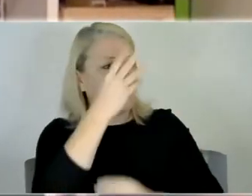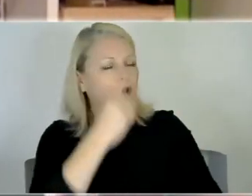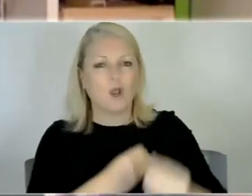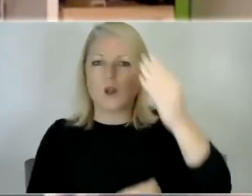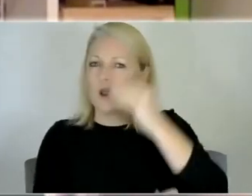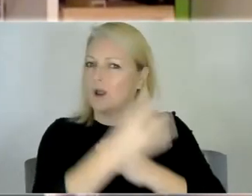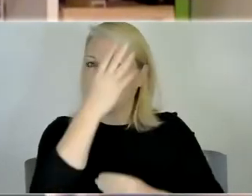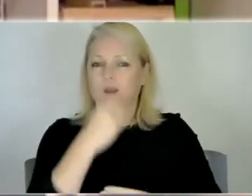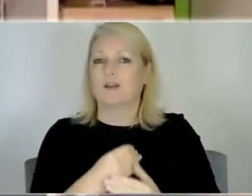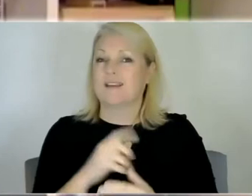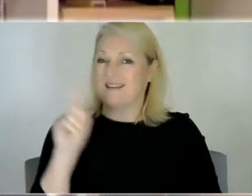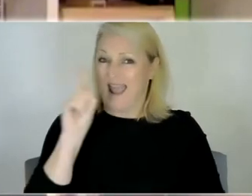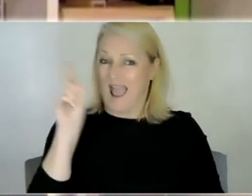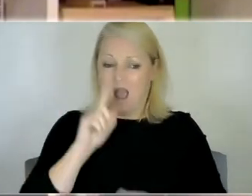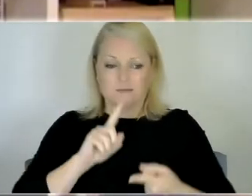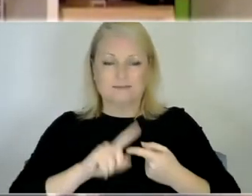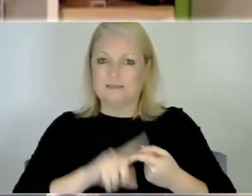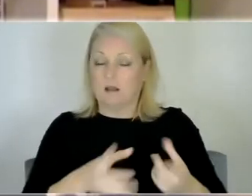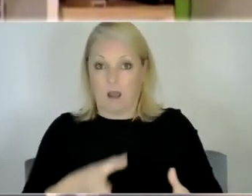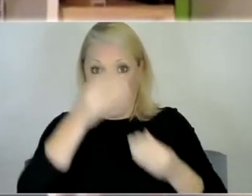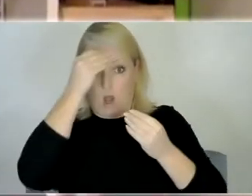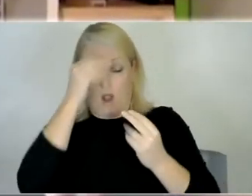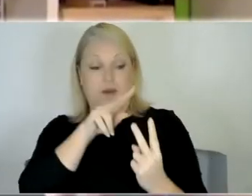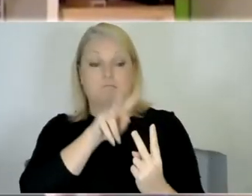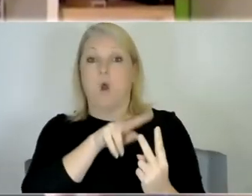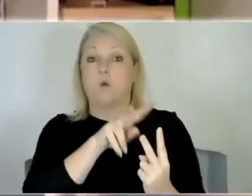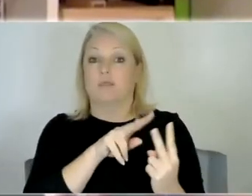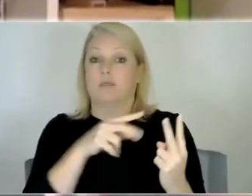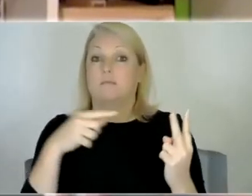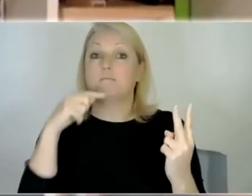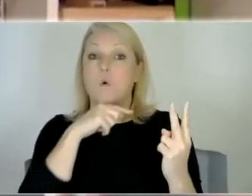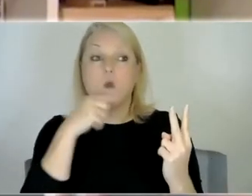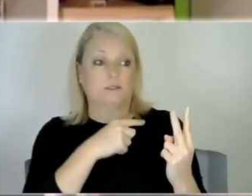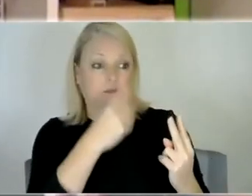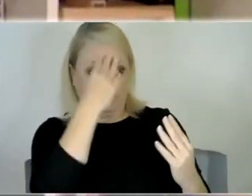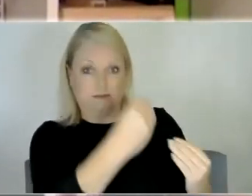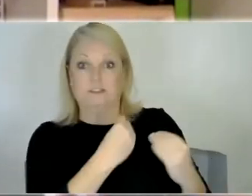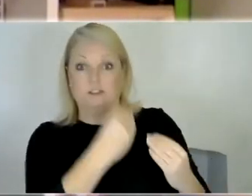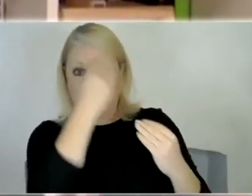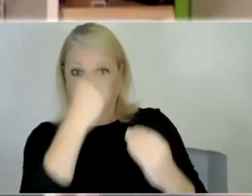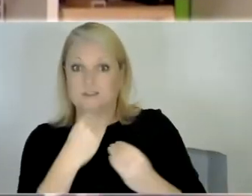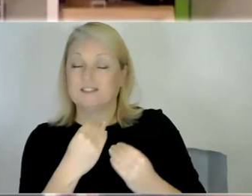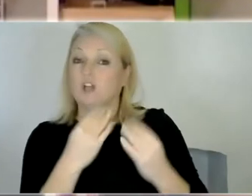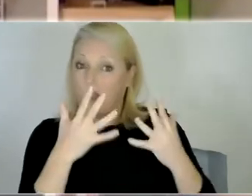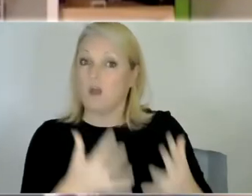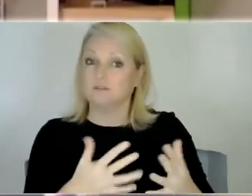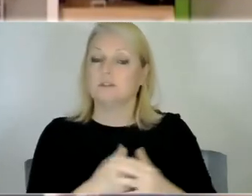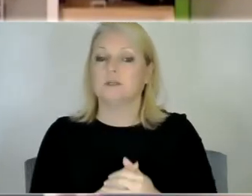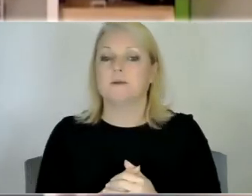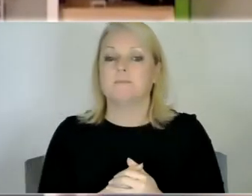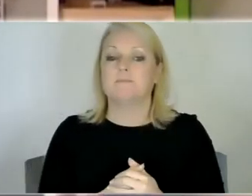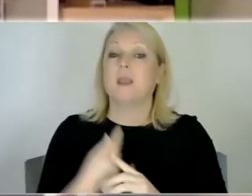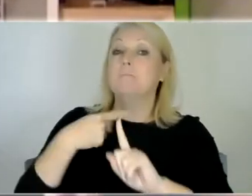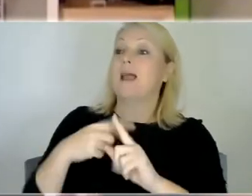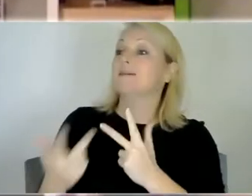I learn I learn so much from Jude and Tommy about autism and I also learned so much from you know